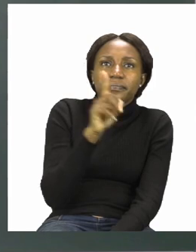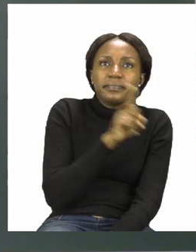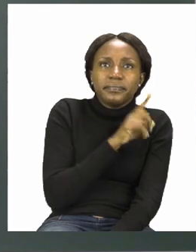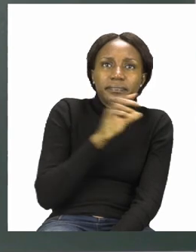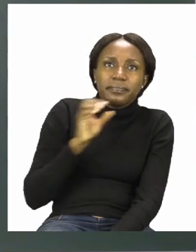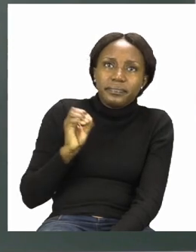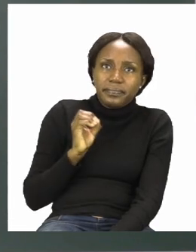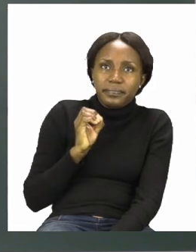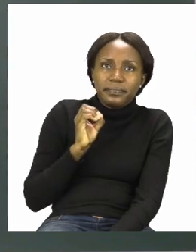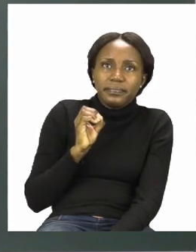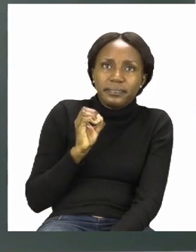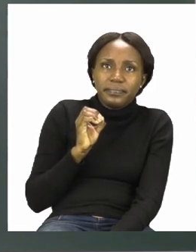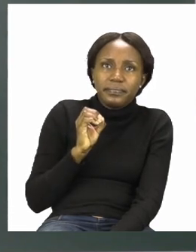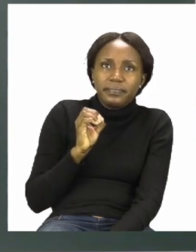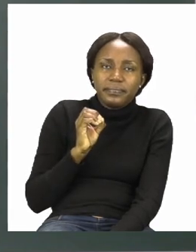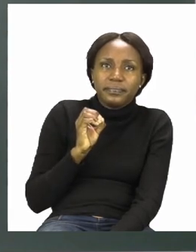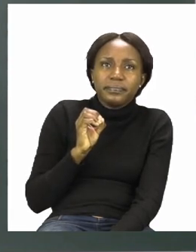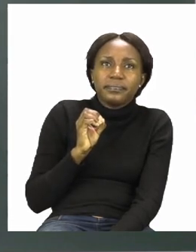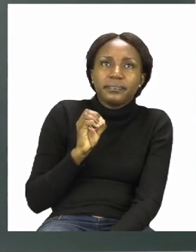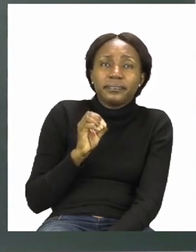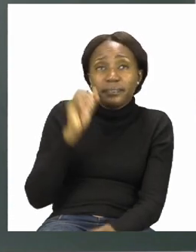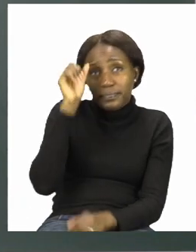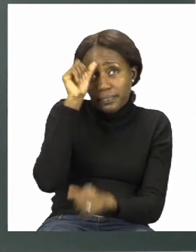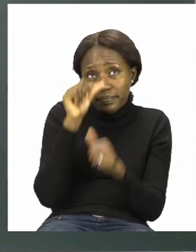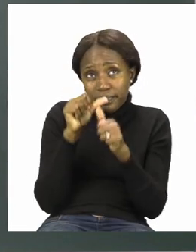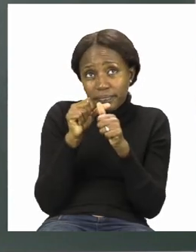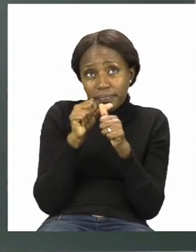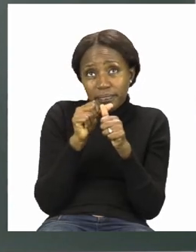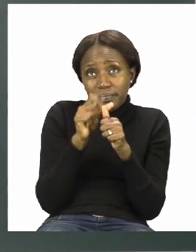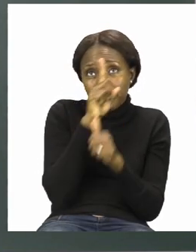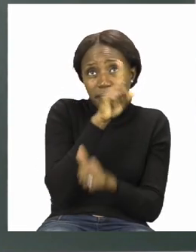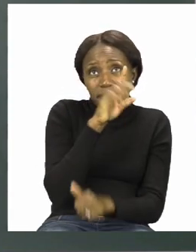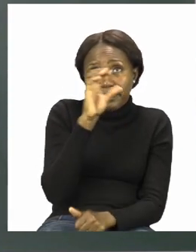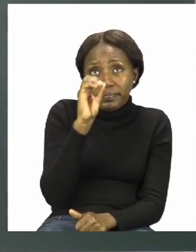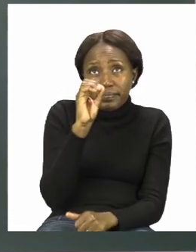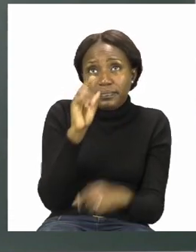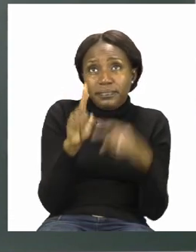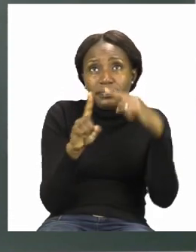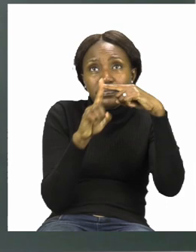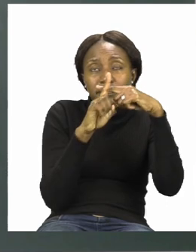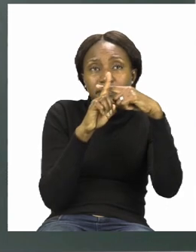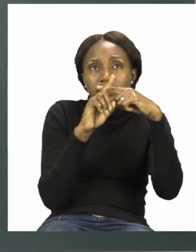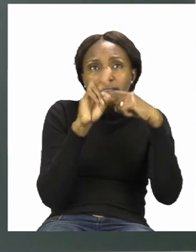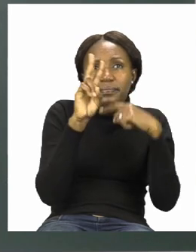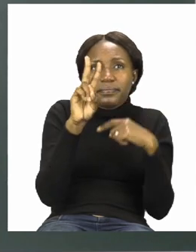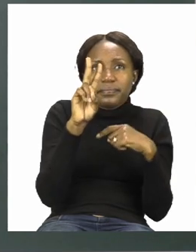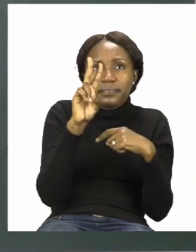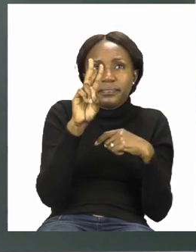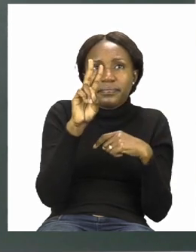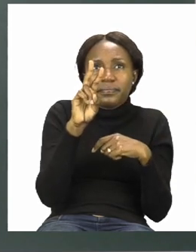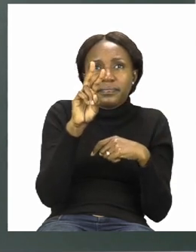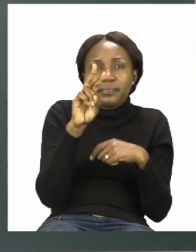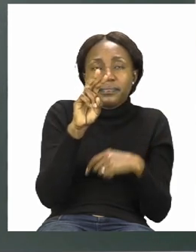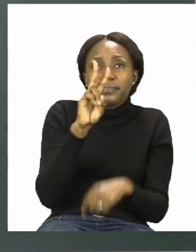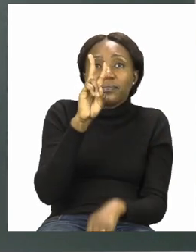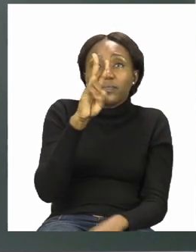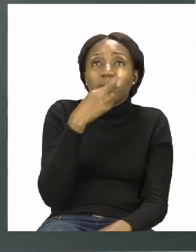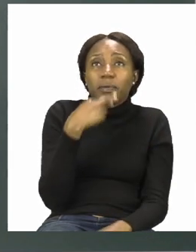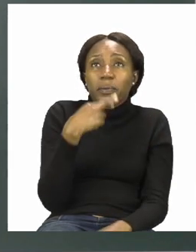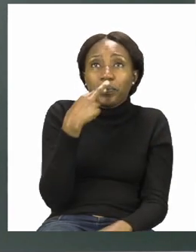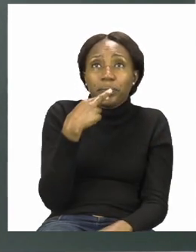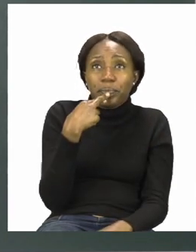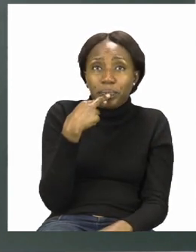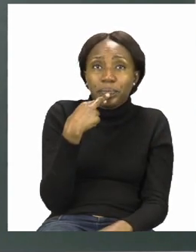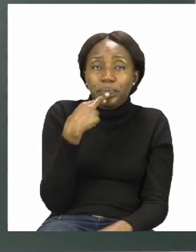10 now remember our sum says 10 plus 2 and I have two red bottle